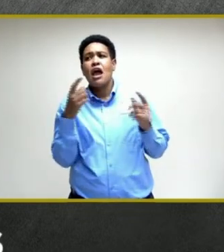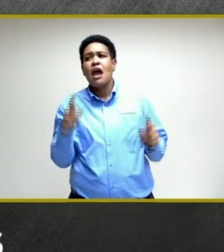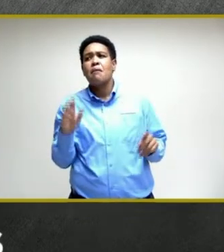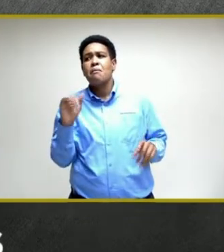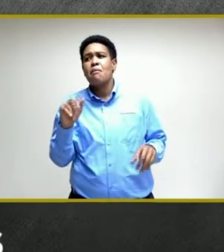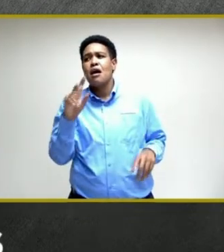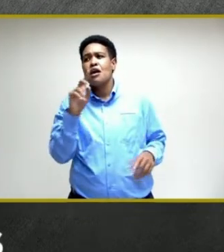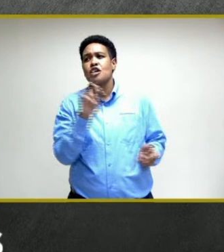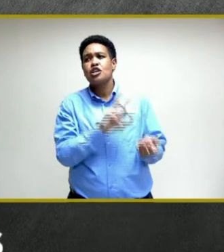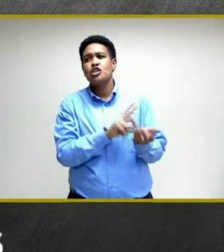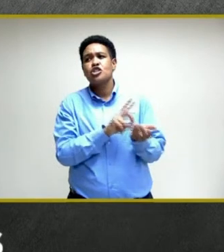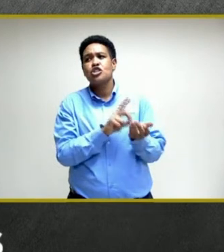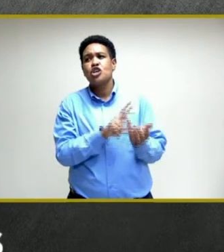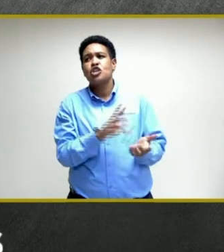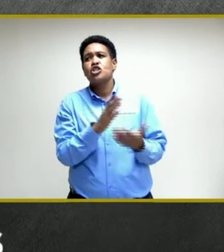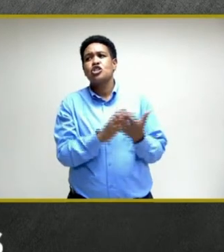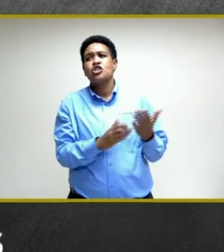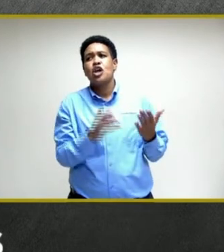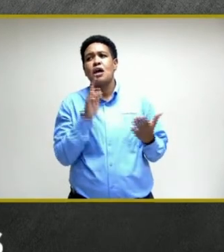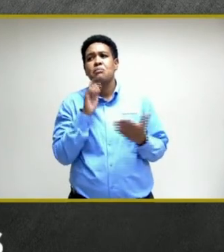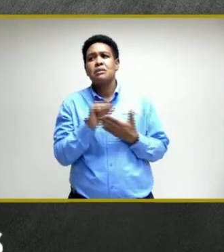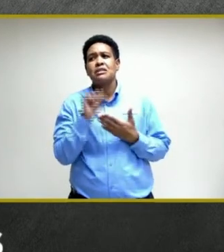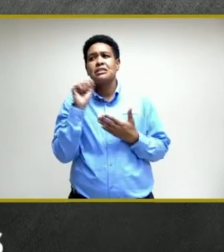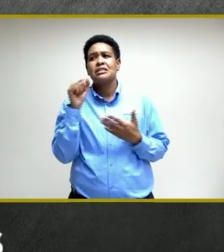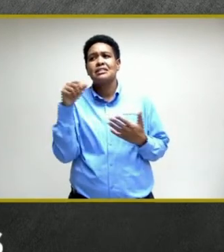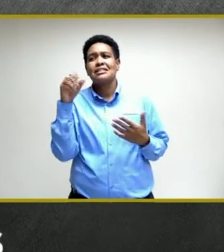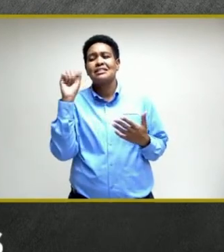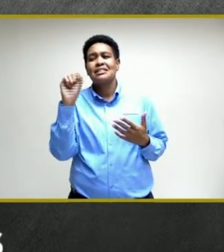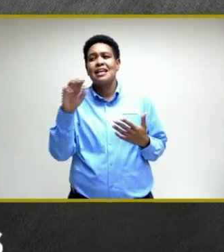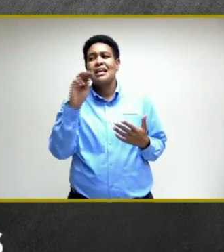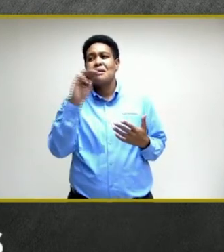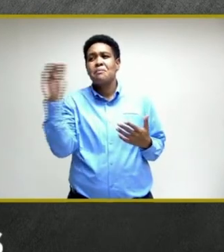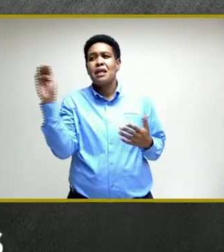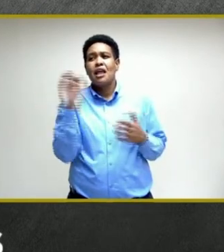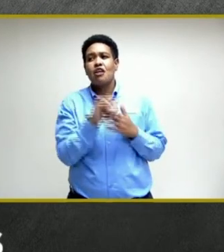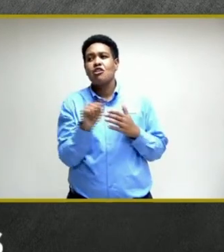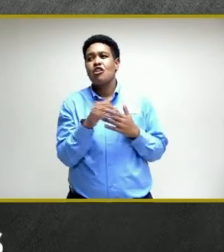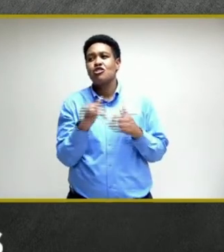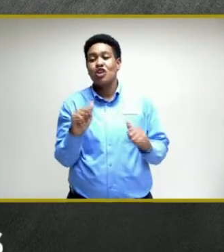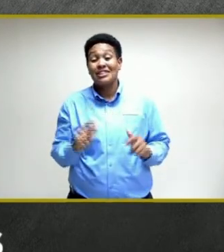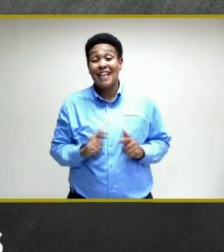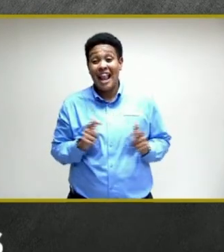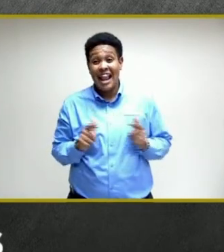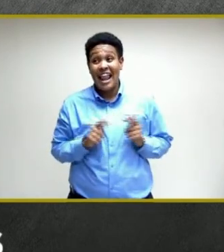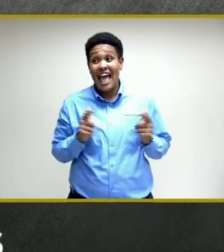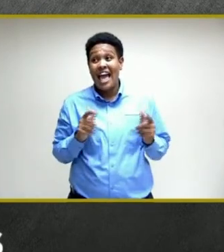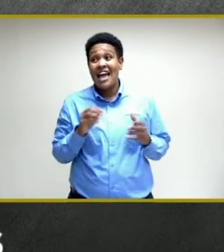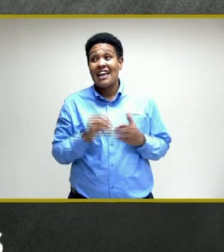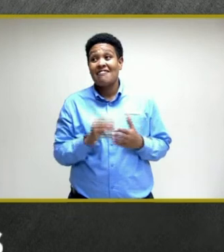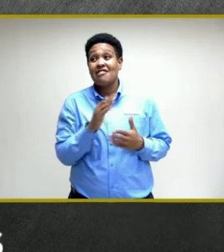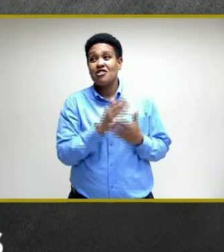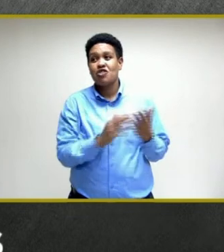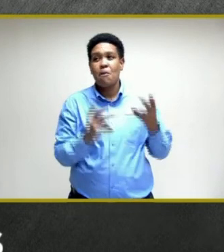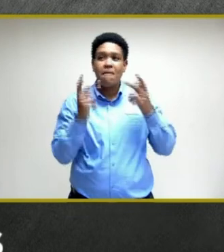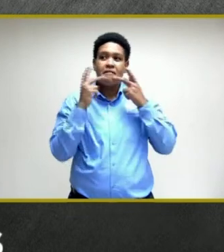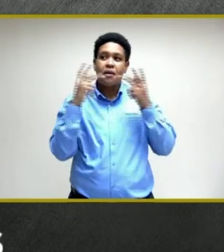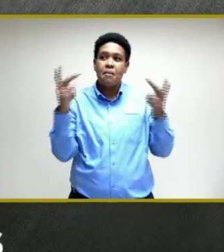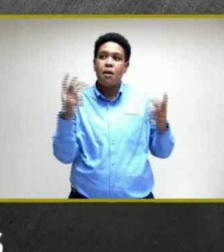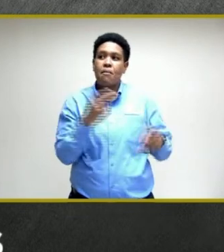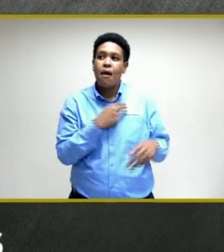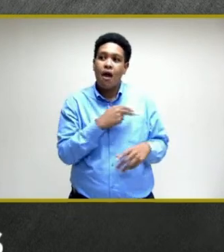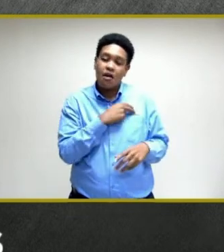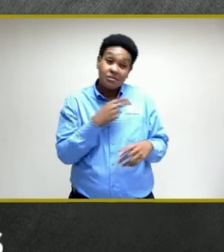by doctors. Some are spending millions of dollars just to stay alive. in some of the public hospitals